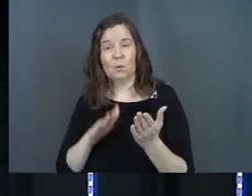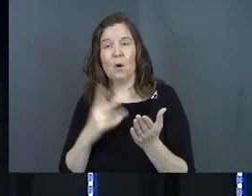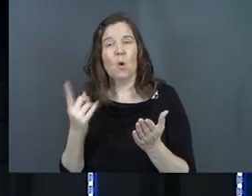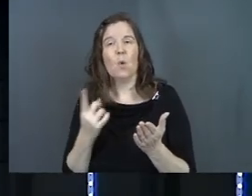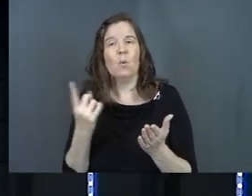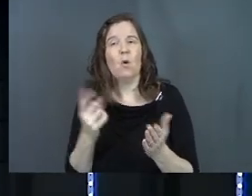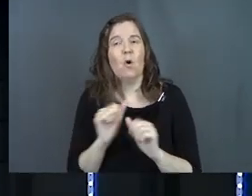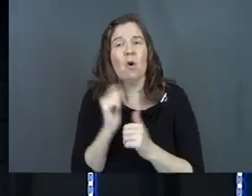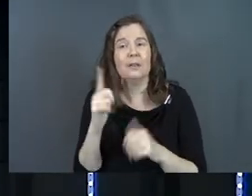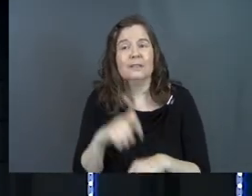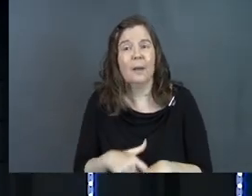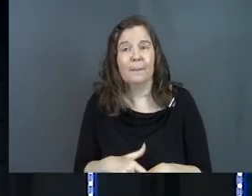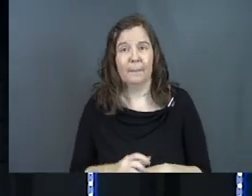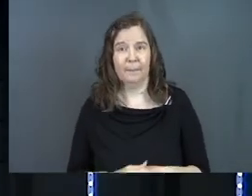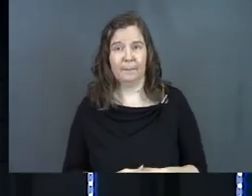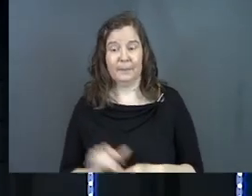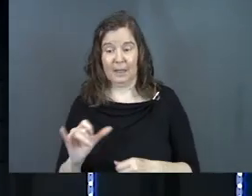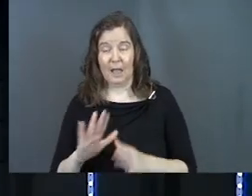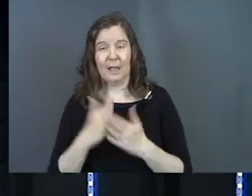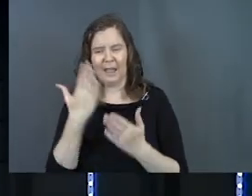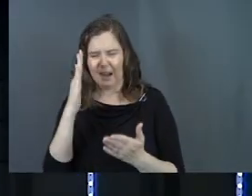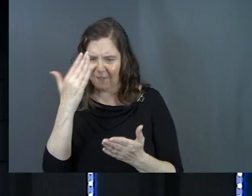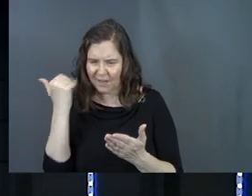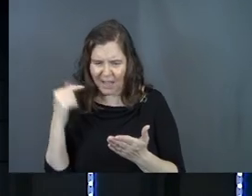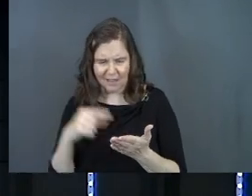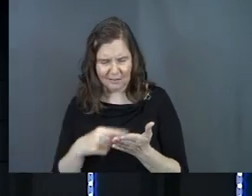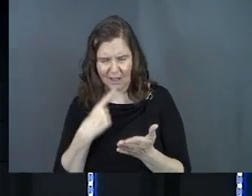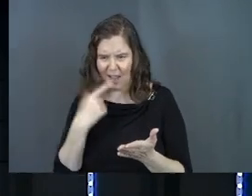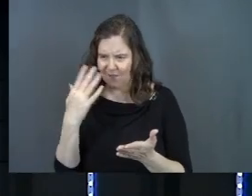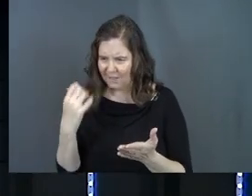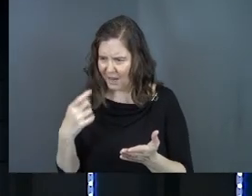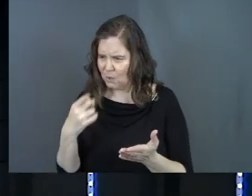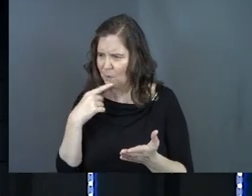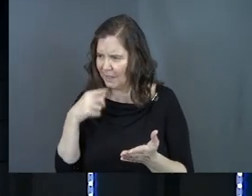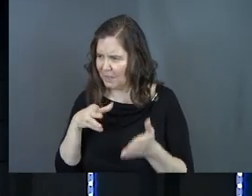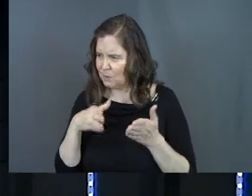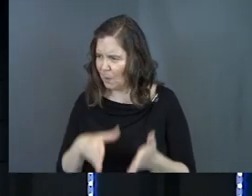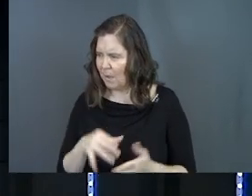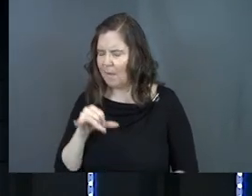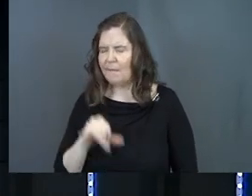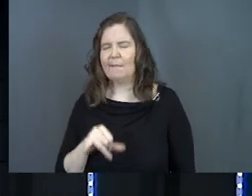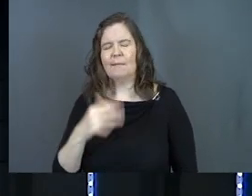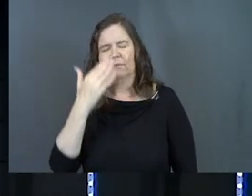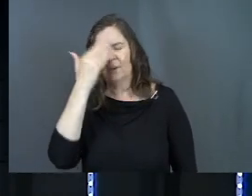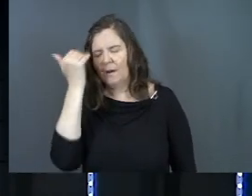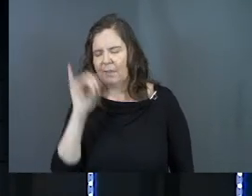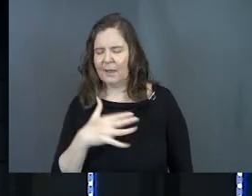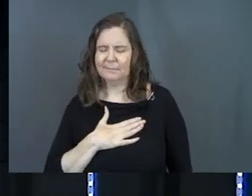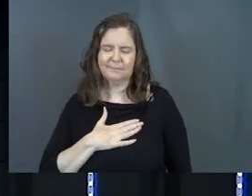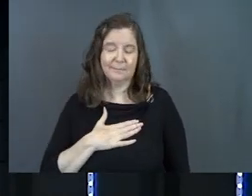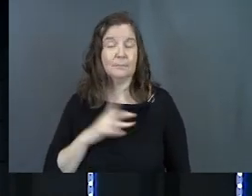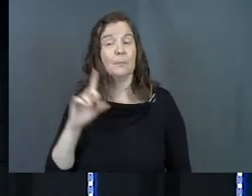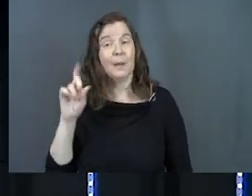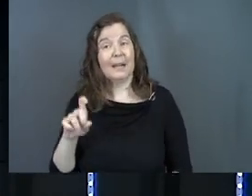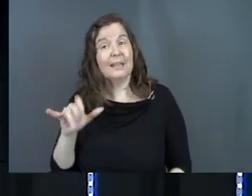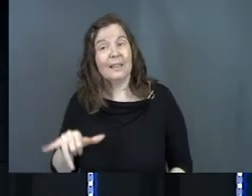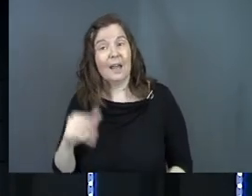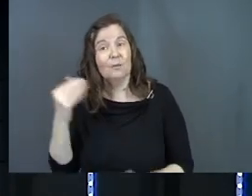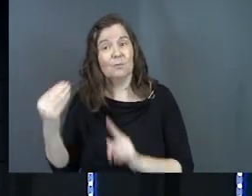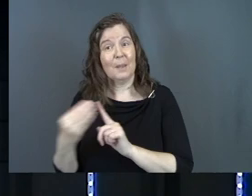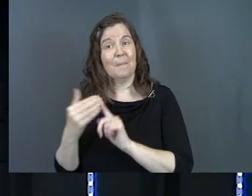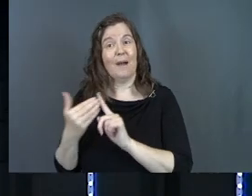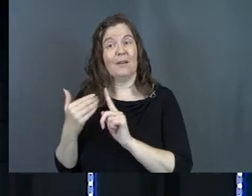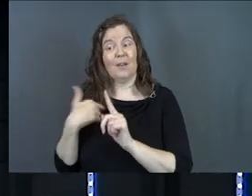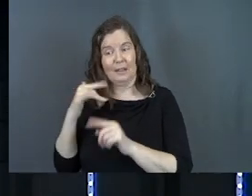this all the time. Like, God, I forgot you. God, forgot you were this way. But I need that.